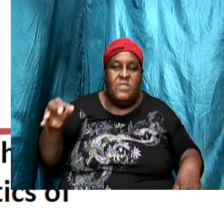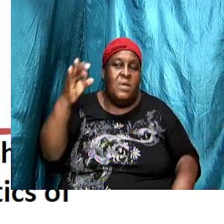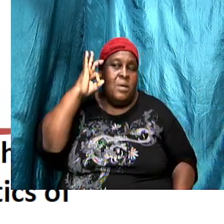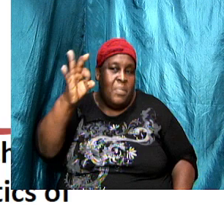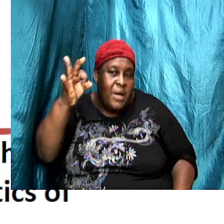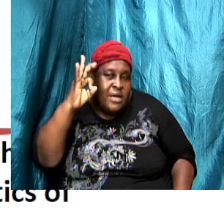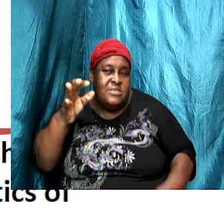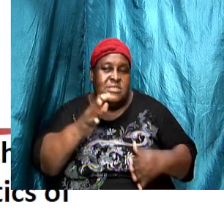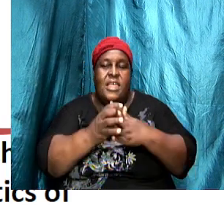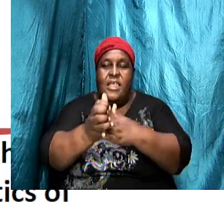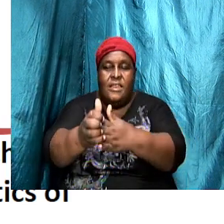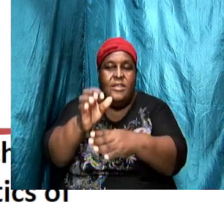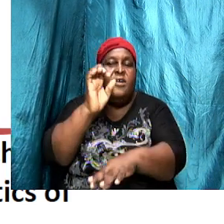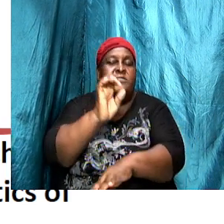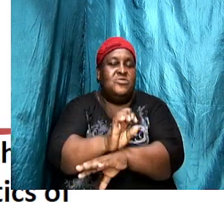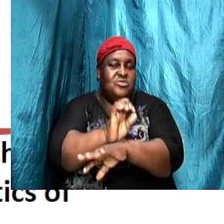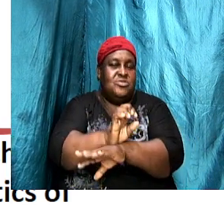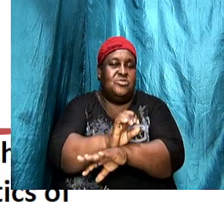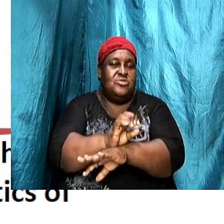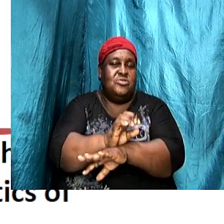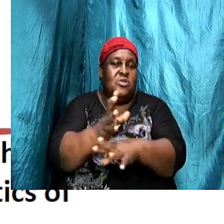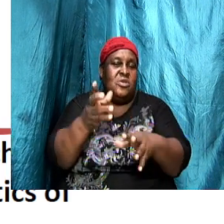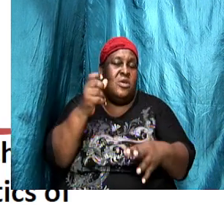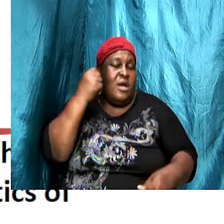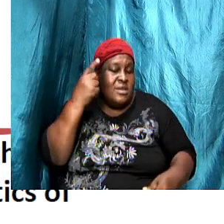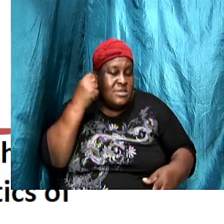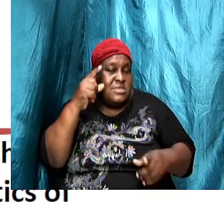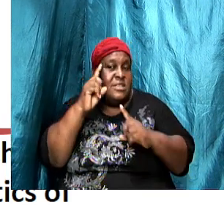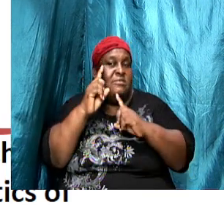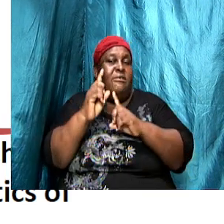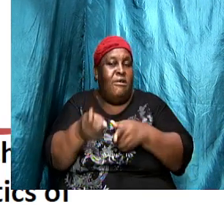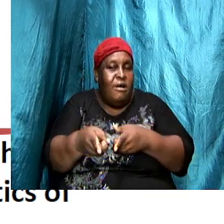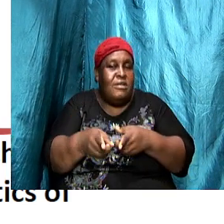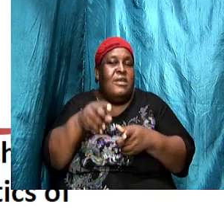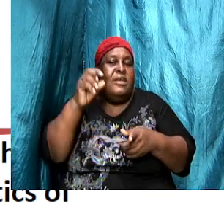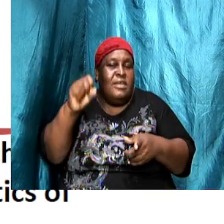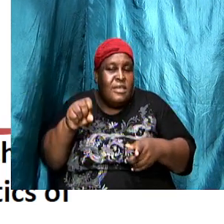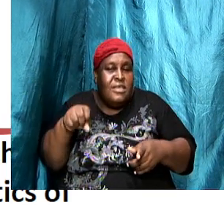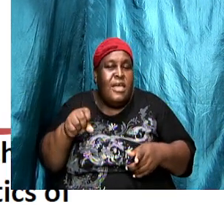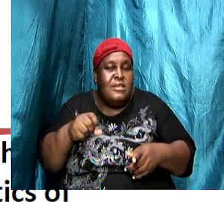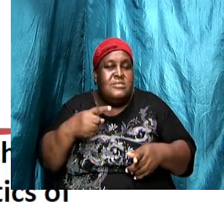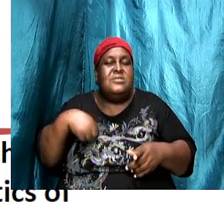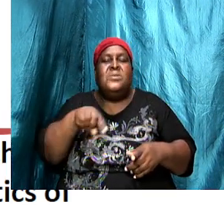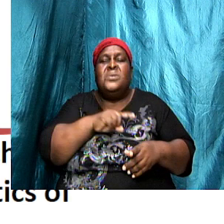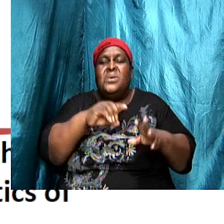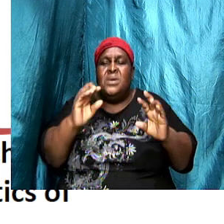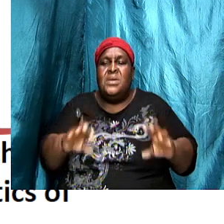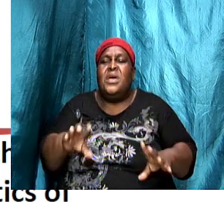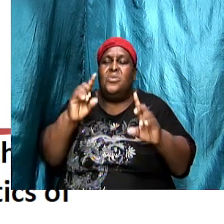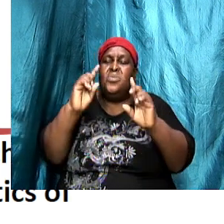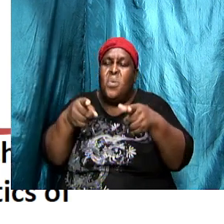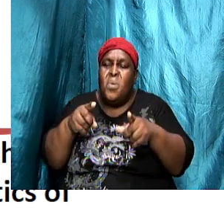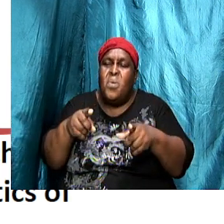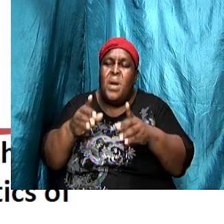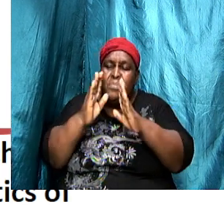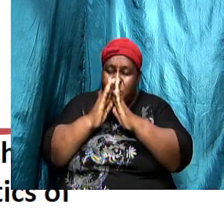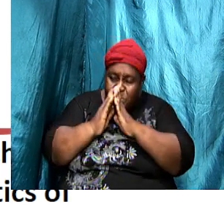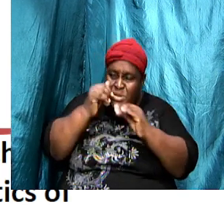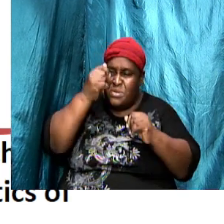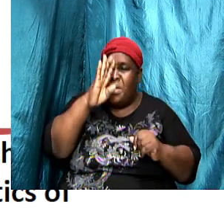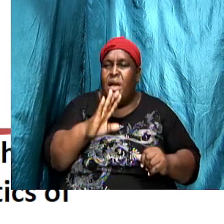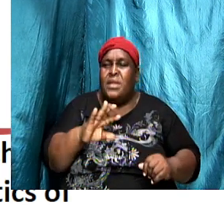want us to understand the order I want us to understand that yes God we can go and pray to God pastors can't pray